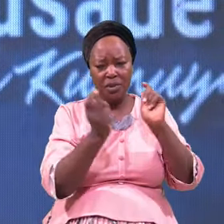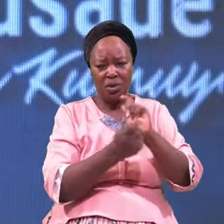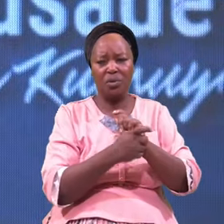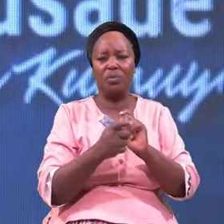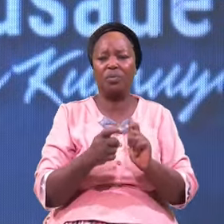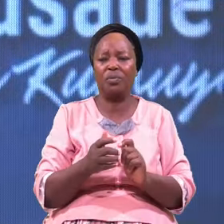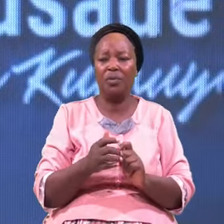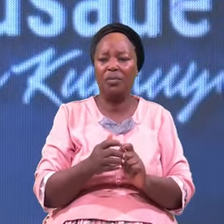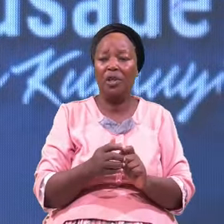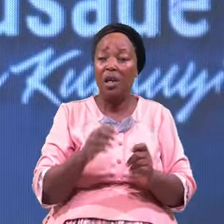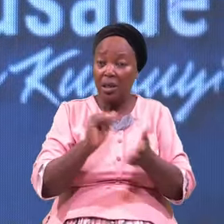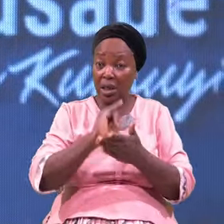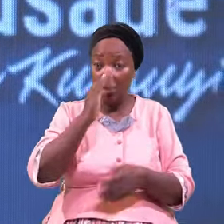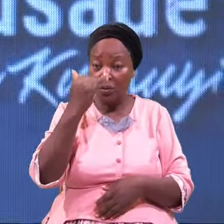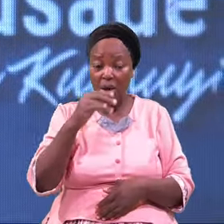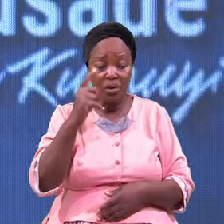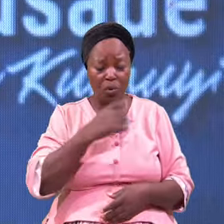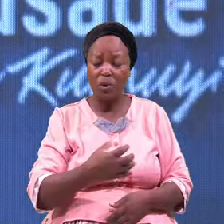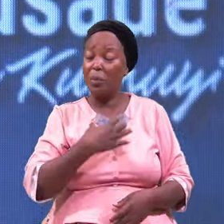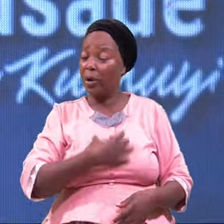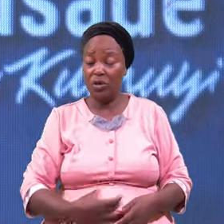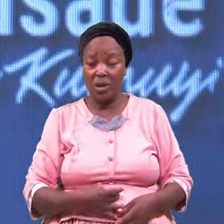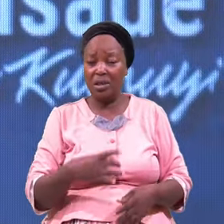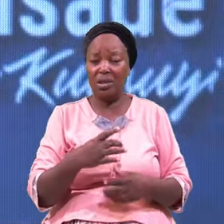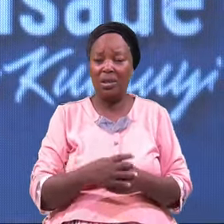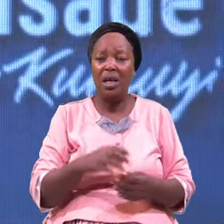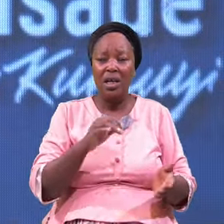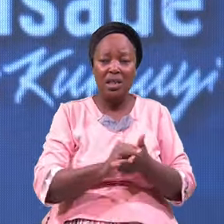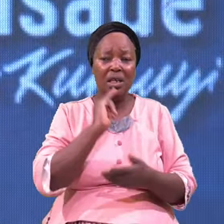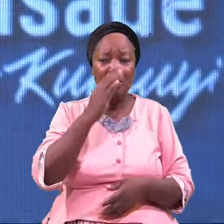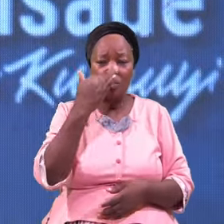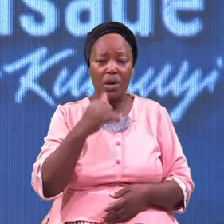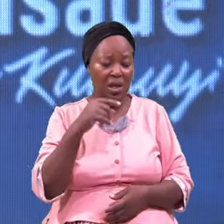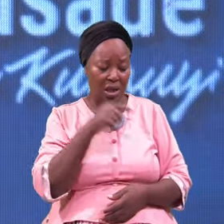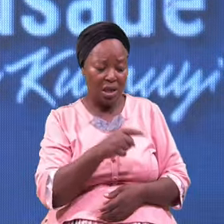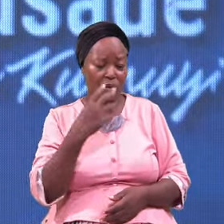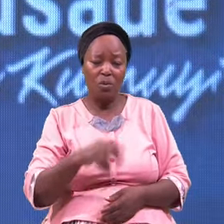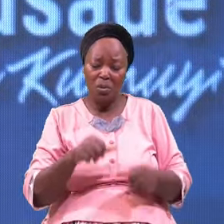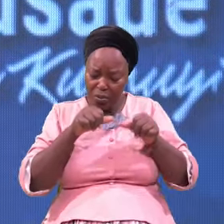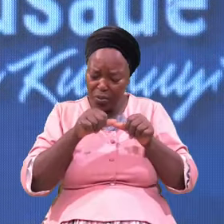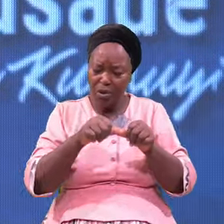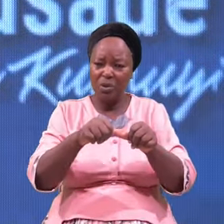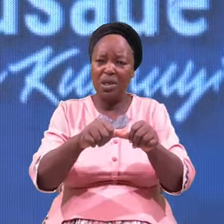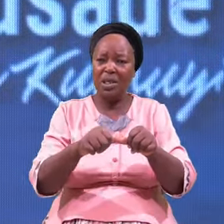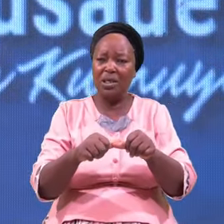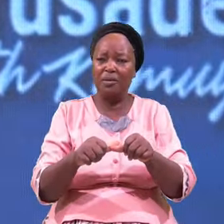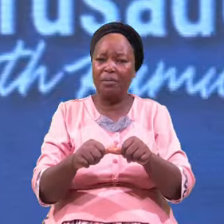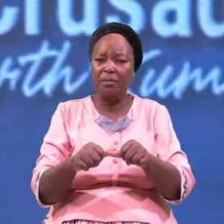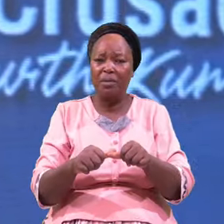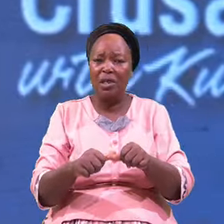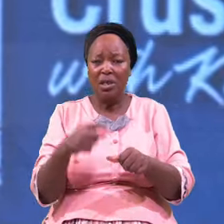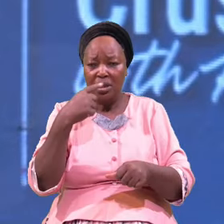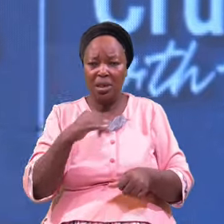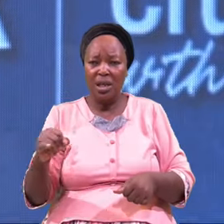That's Why Was Passionate That Was It Was Importunate Saying